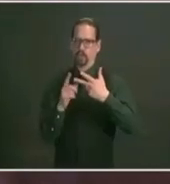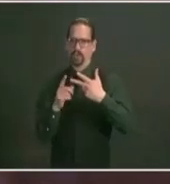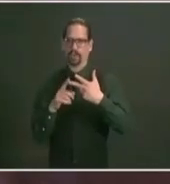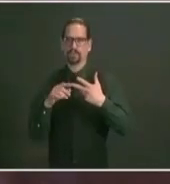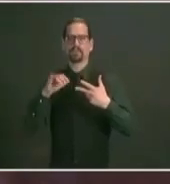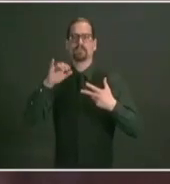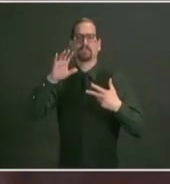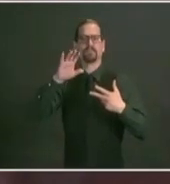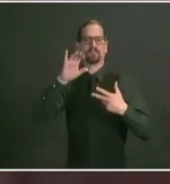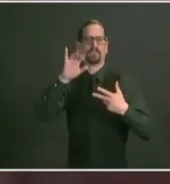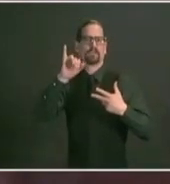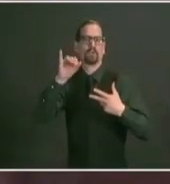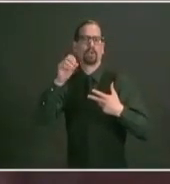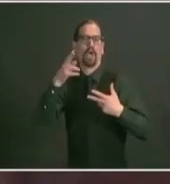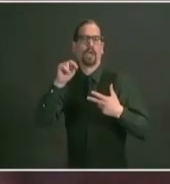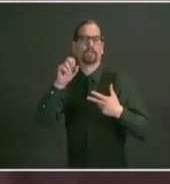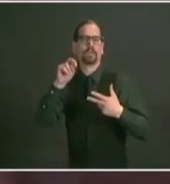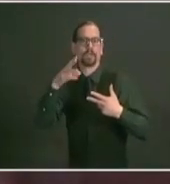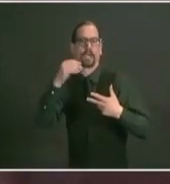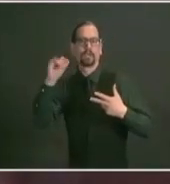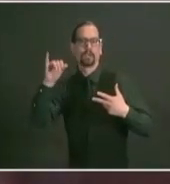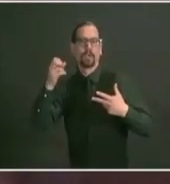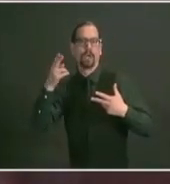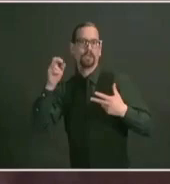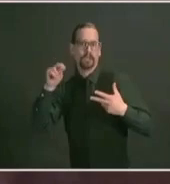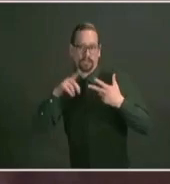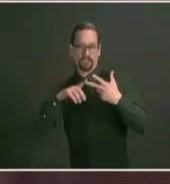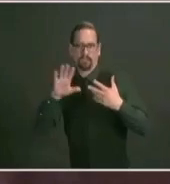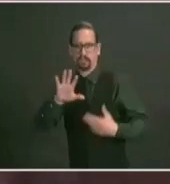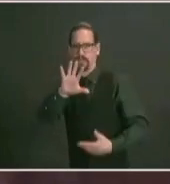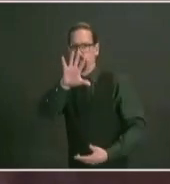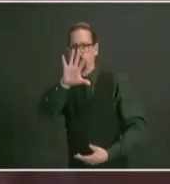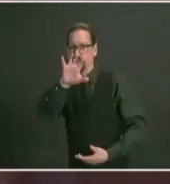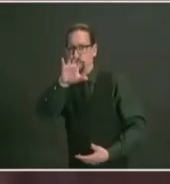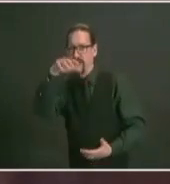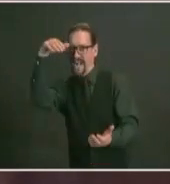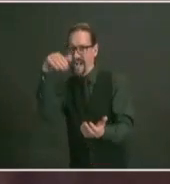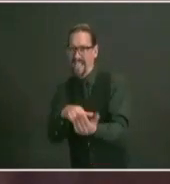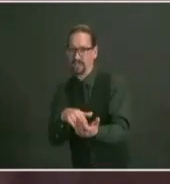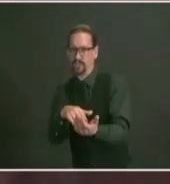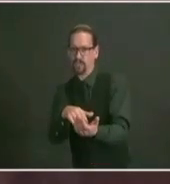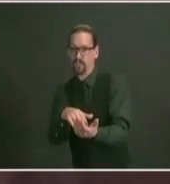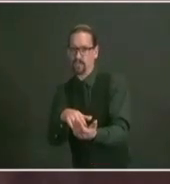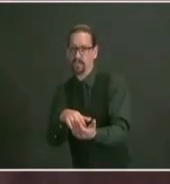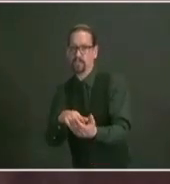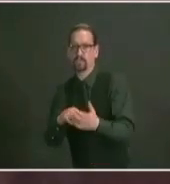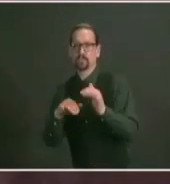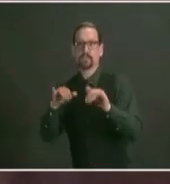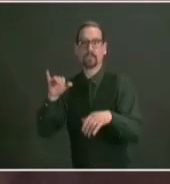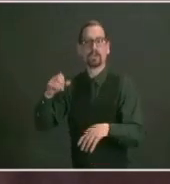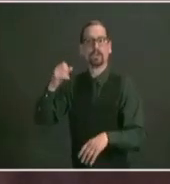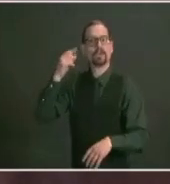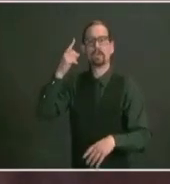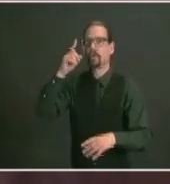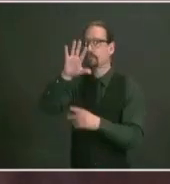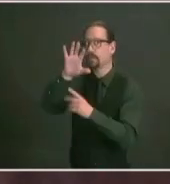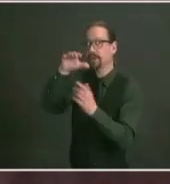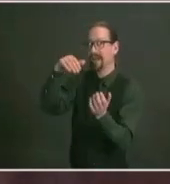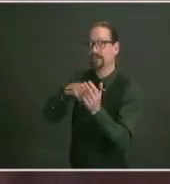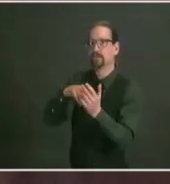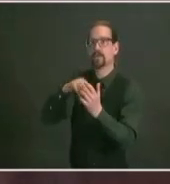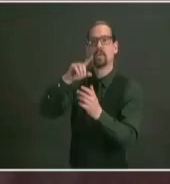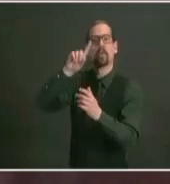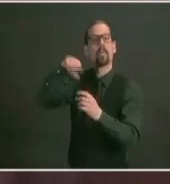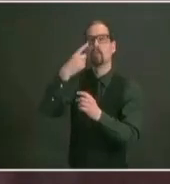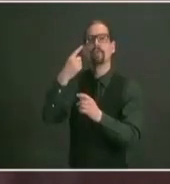entire country that is expected to increase to between 5 and 8 million doses a week what that